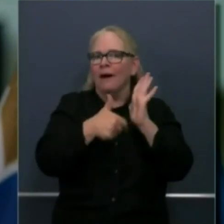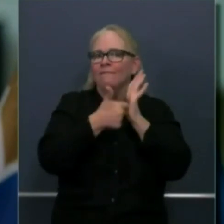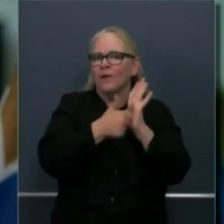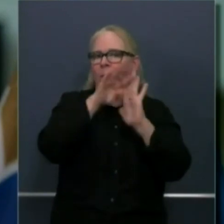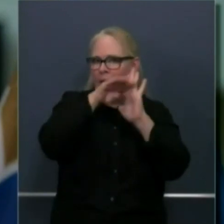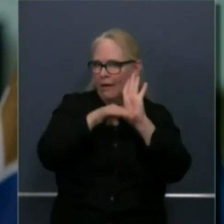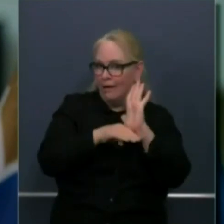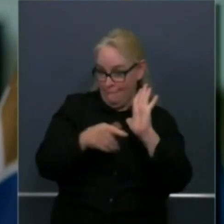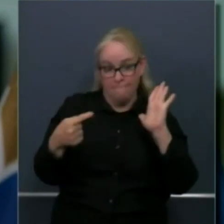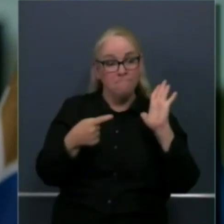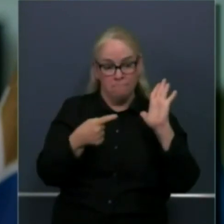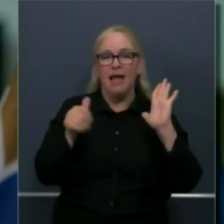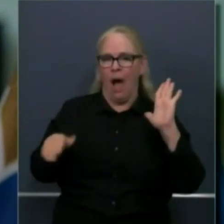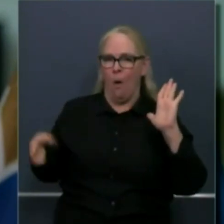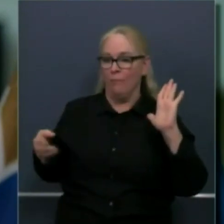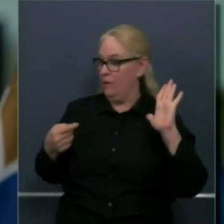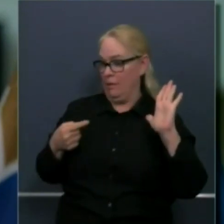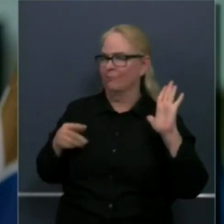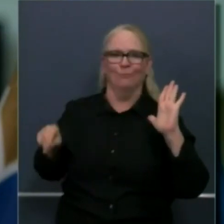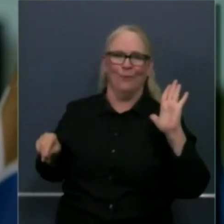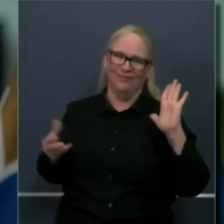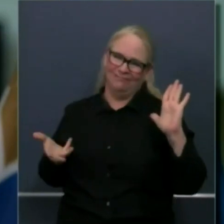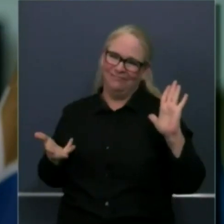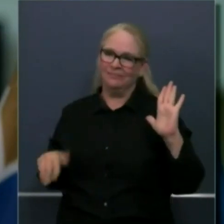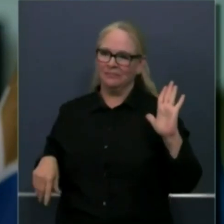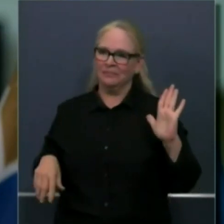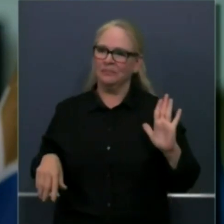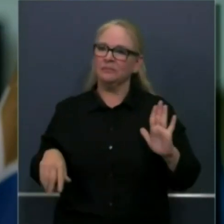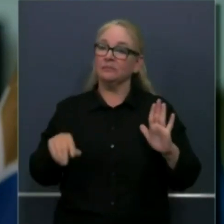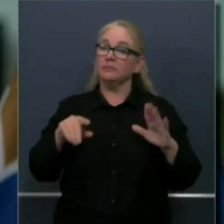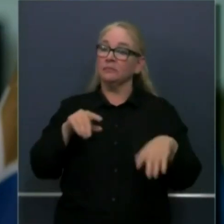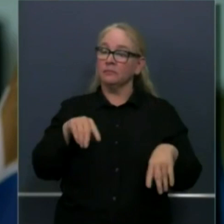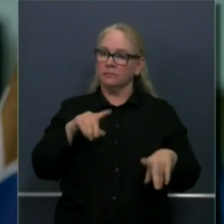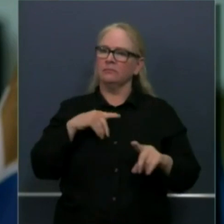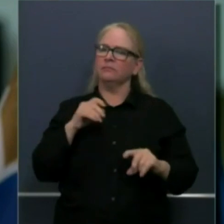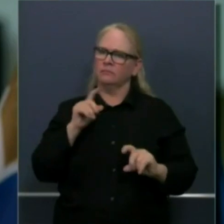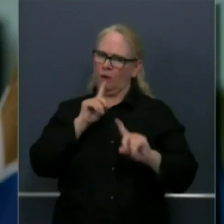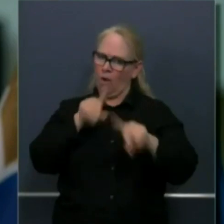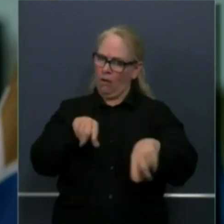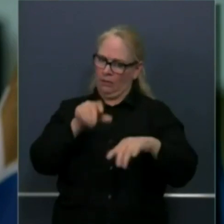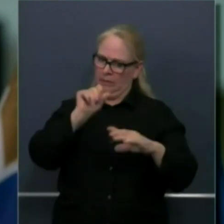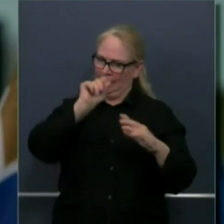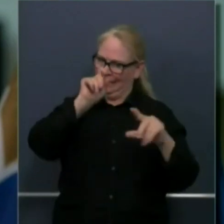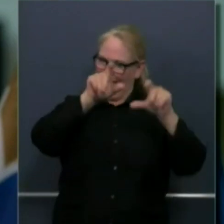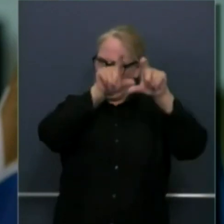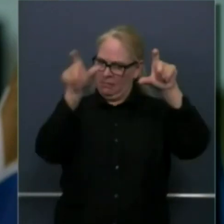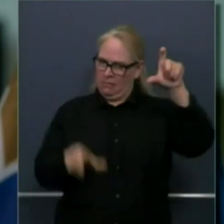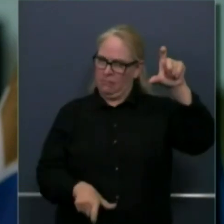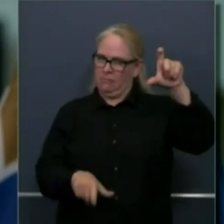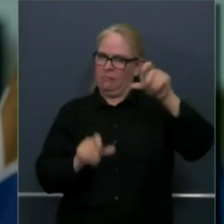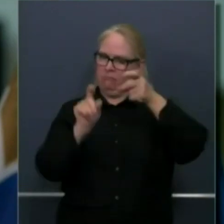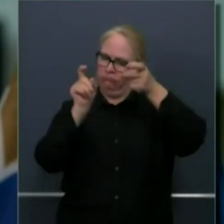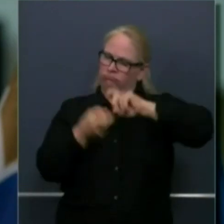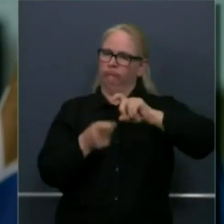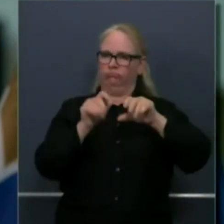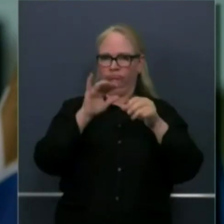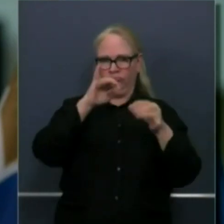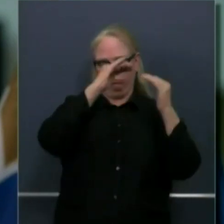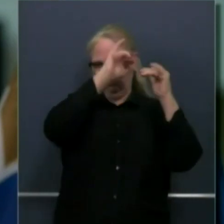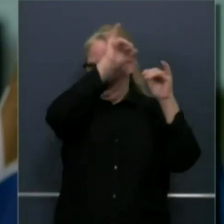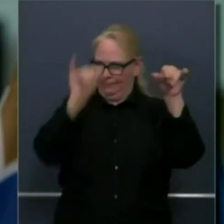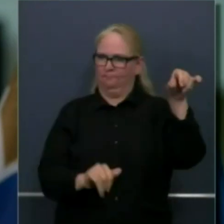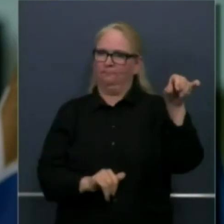statewide for our stay at home order that include offices if you cannot telework